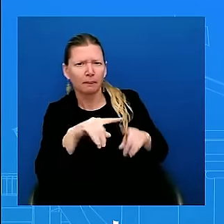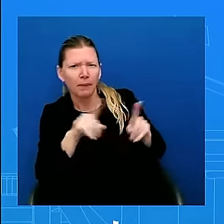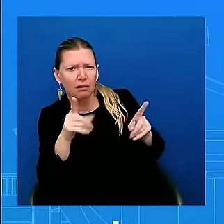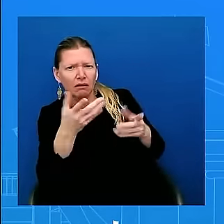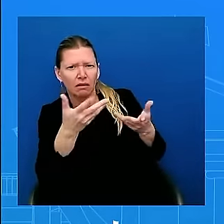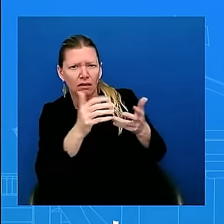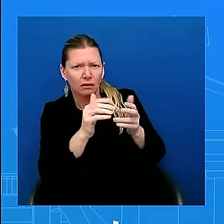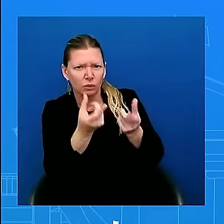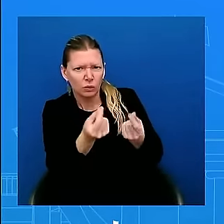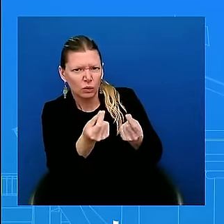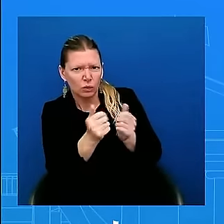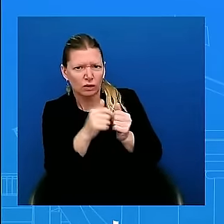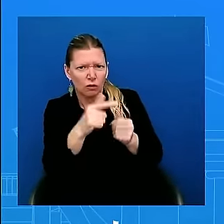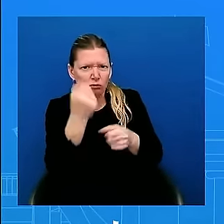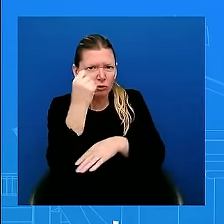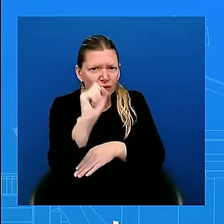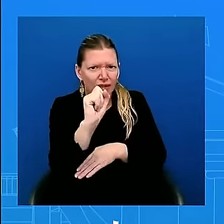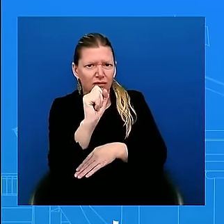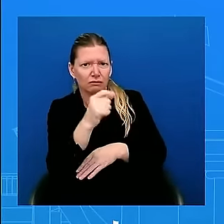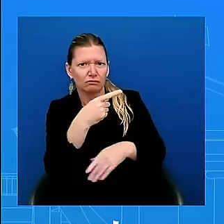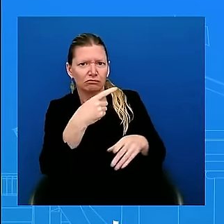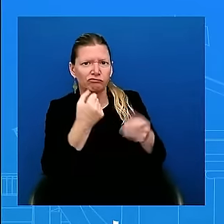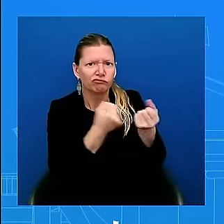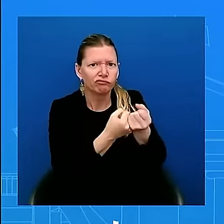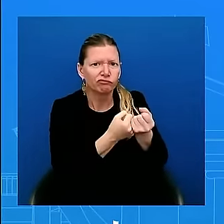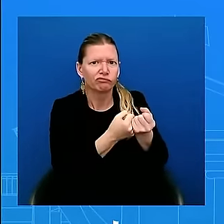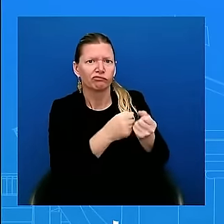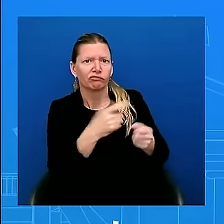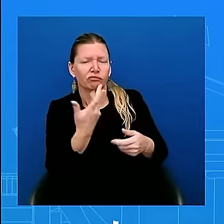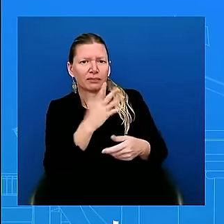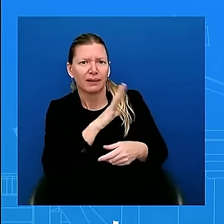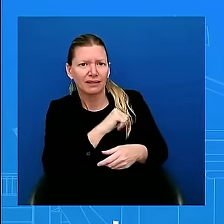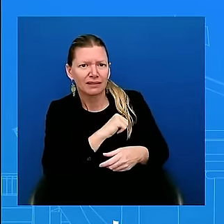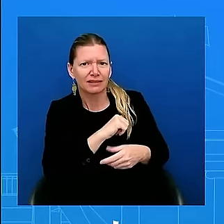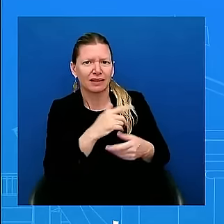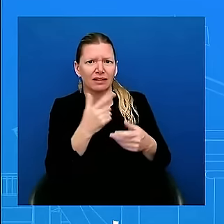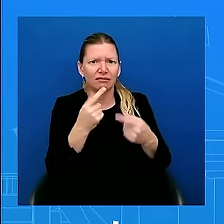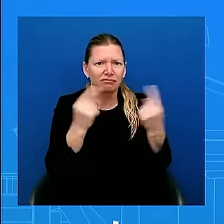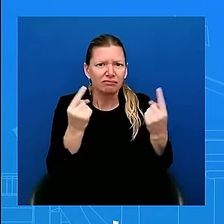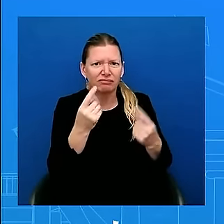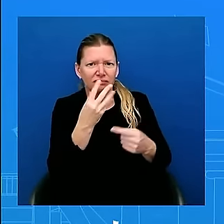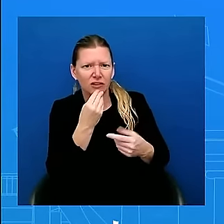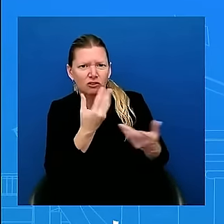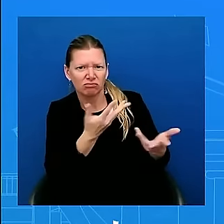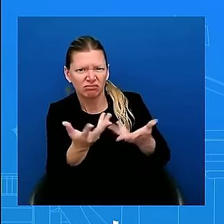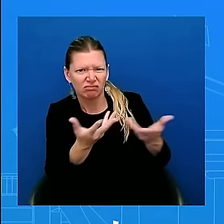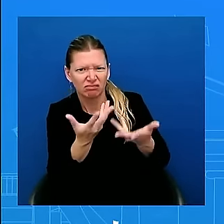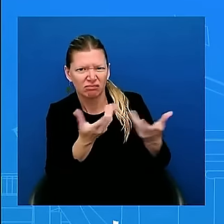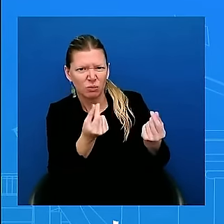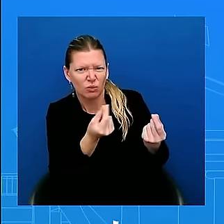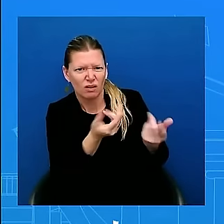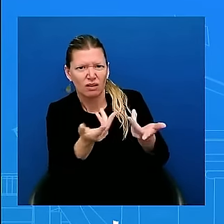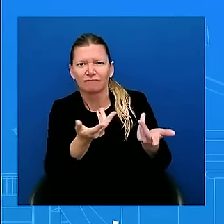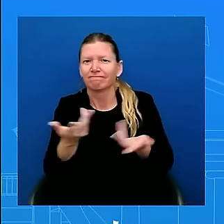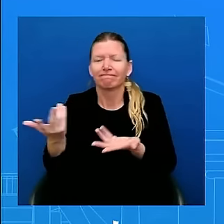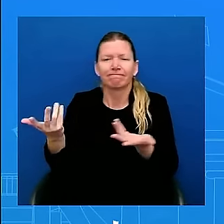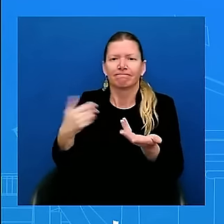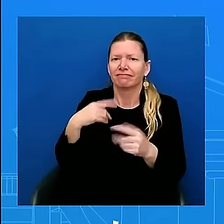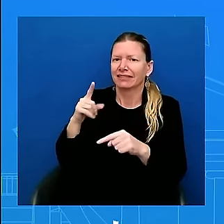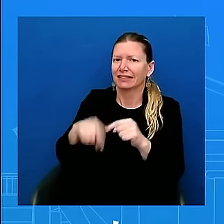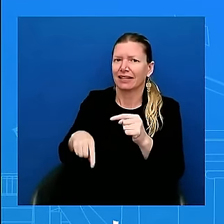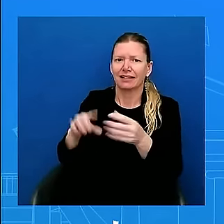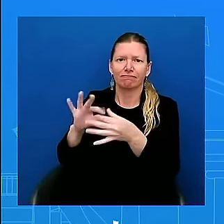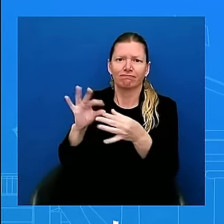can't speak for the protesters. Obviously, I don't share their views. But obviously, they took great exception to the Prime Minister